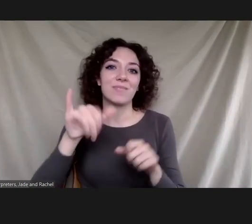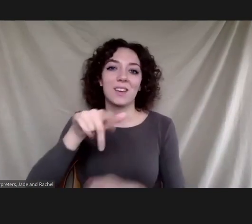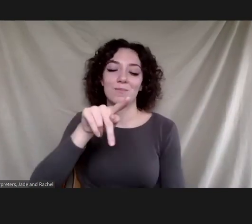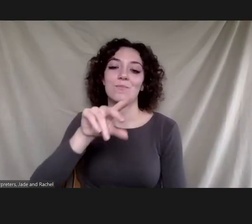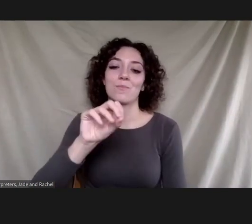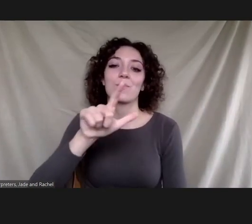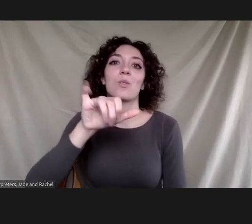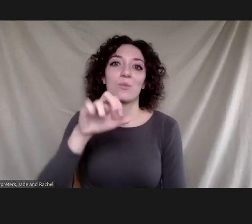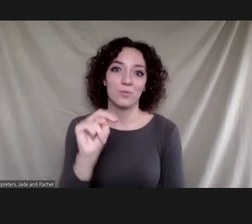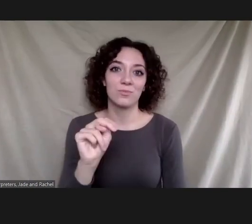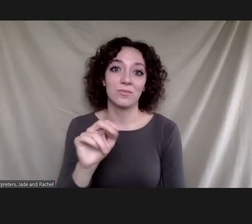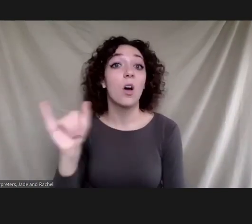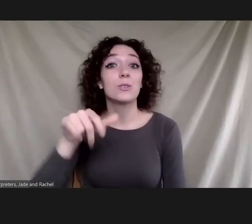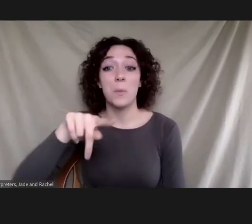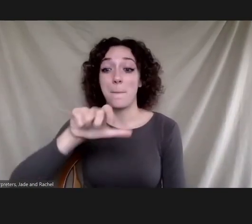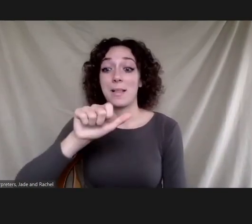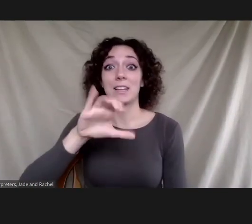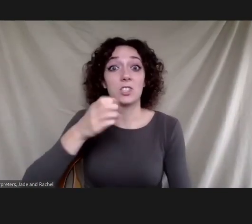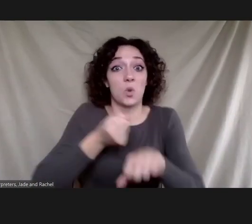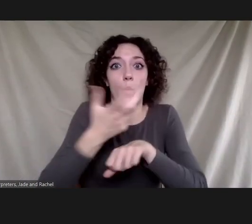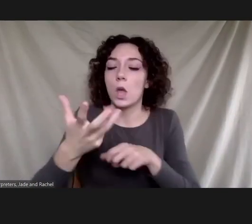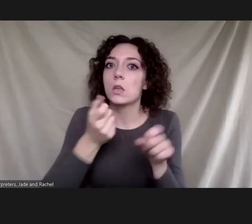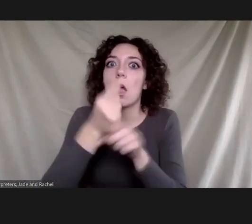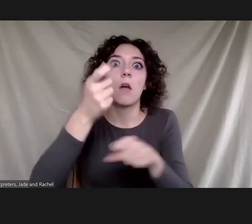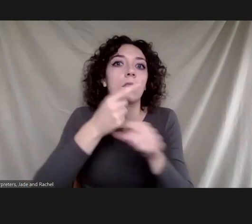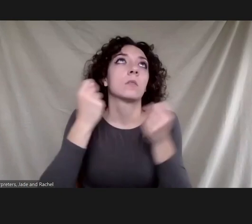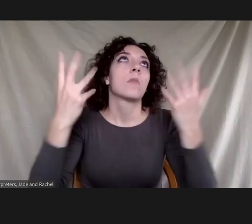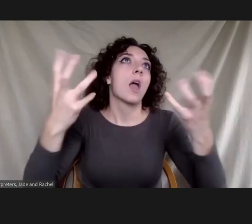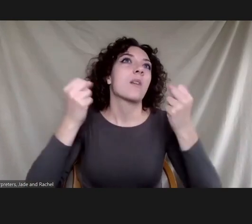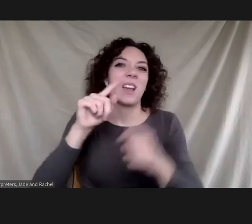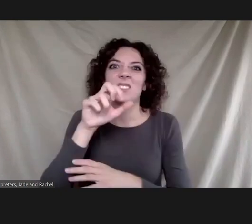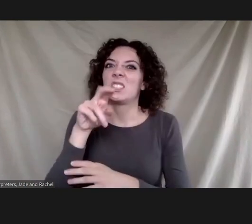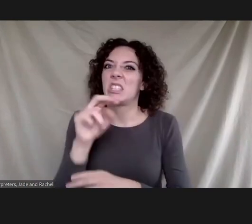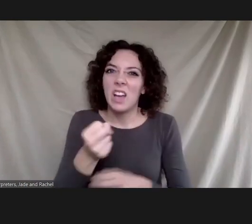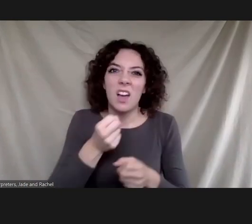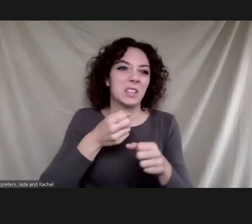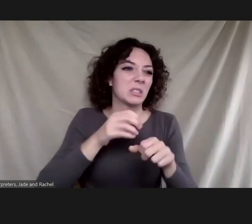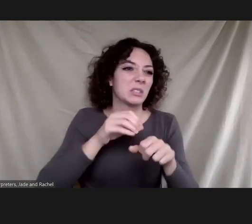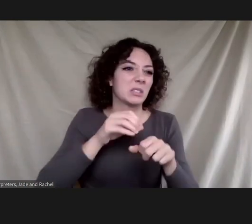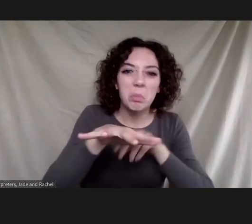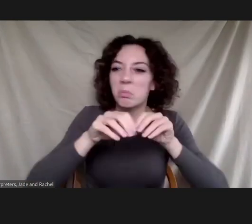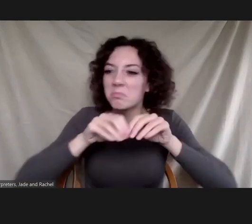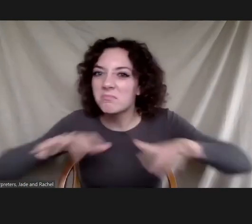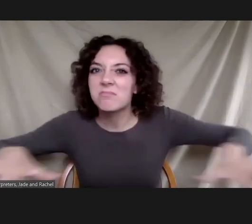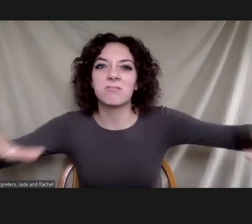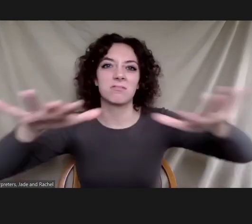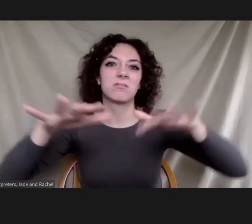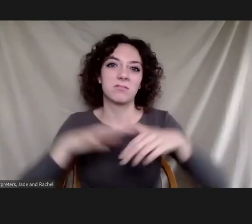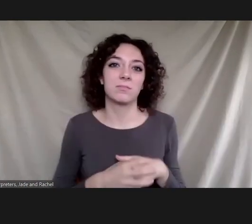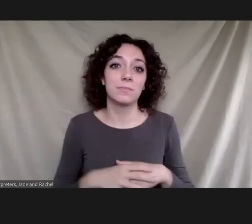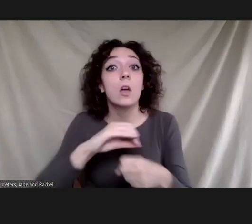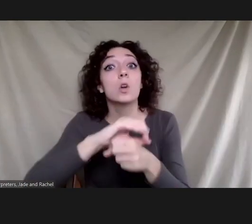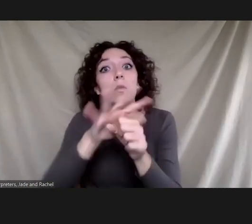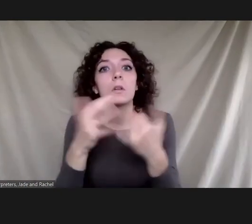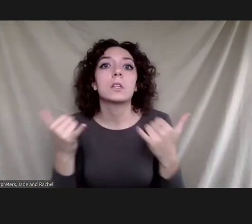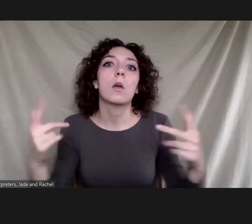plastic waste produced every year according to the united nations environment program covet 19 has caused further challenges for